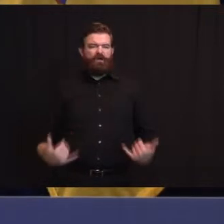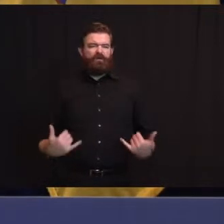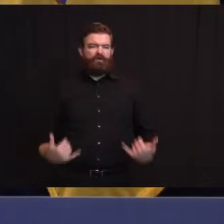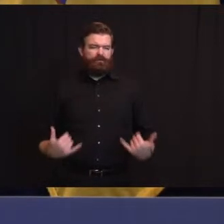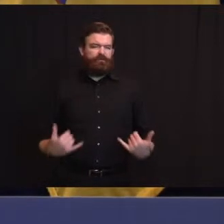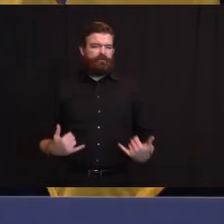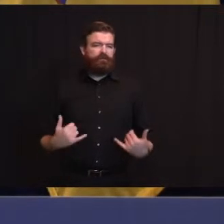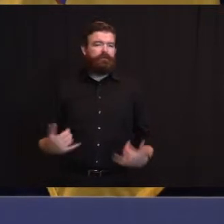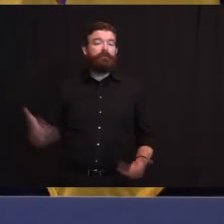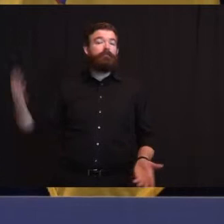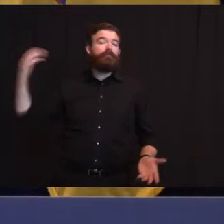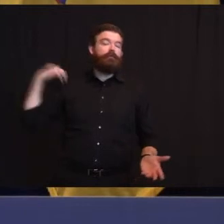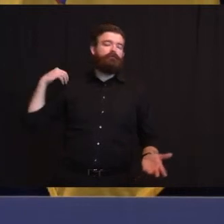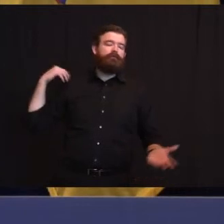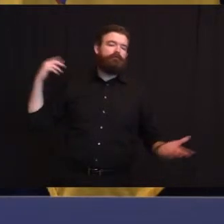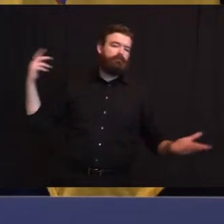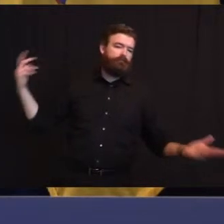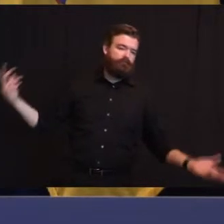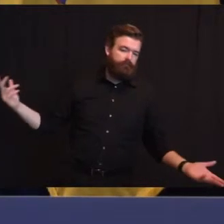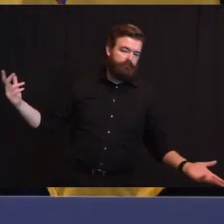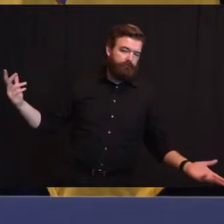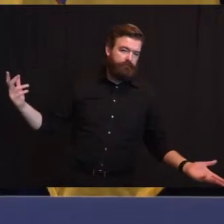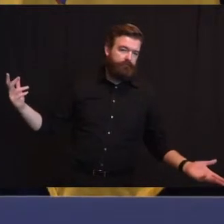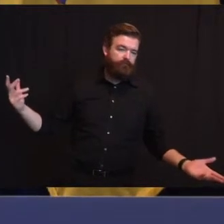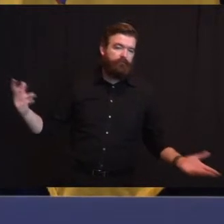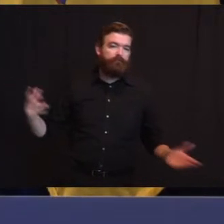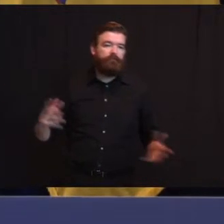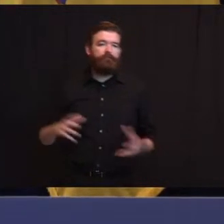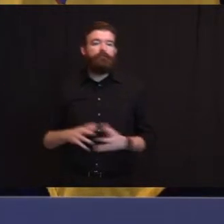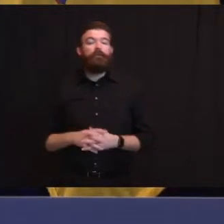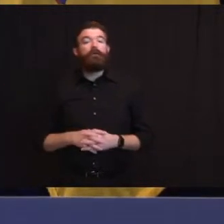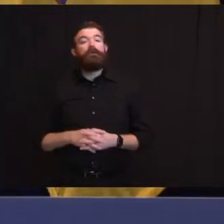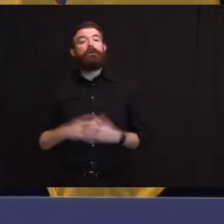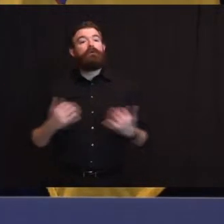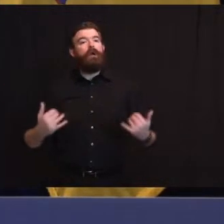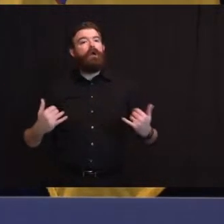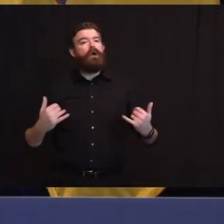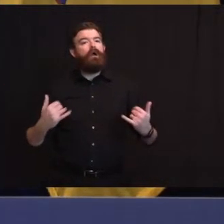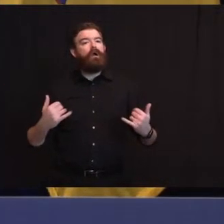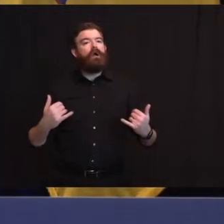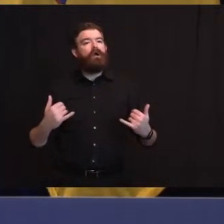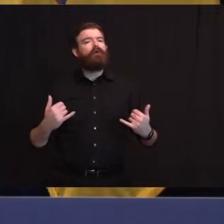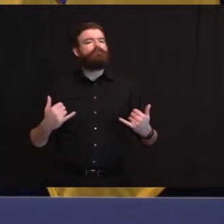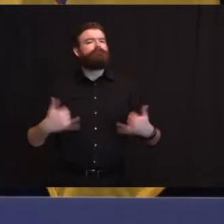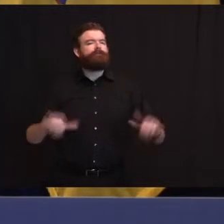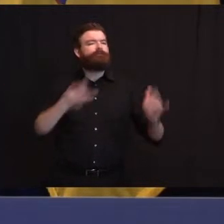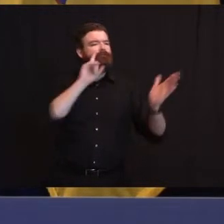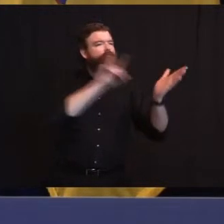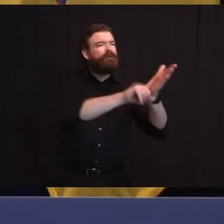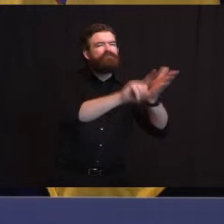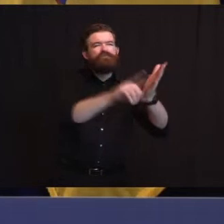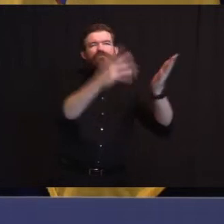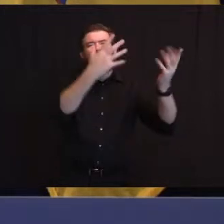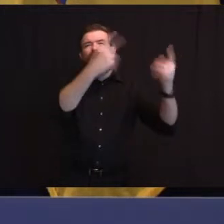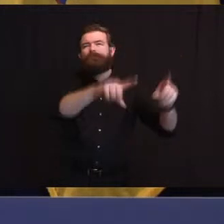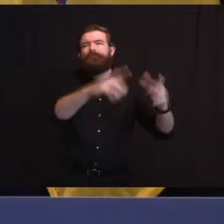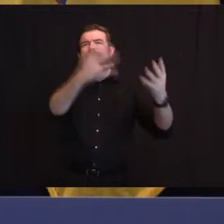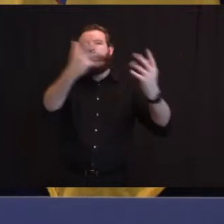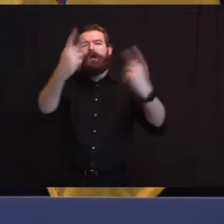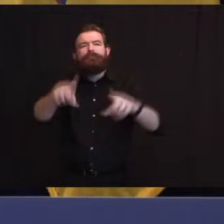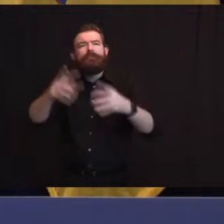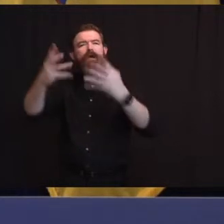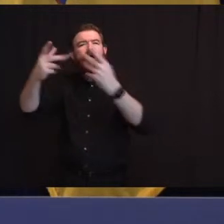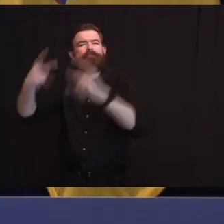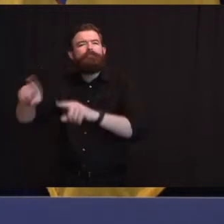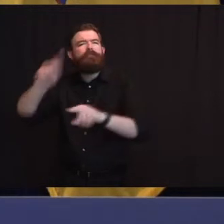legal issues and investigations and whatnot. I do believe at least early on there was, and this was the